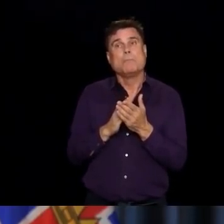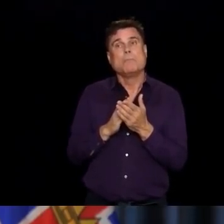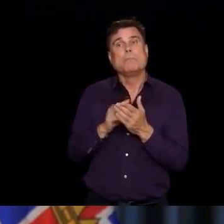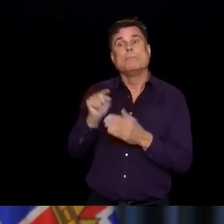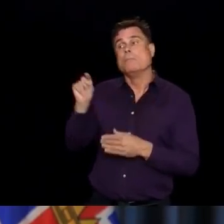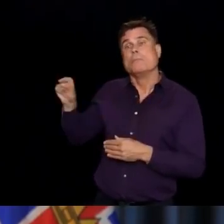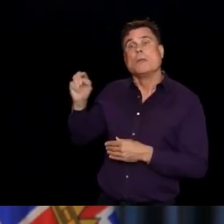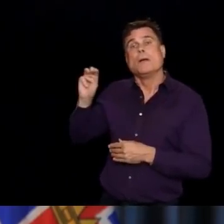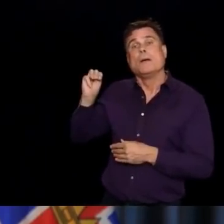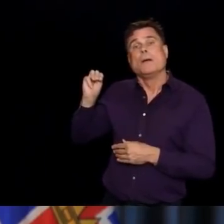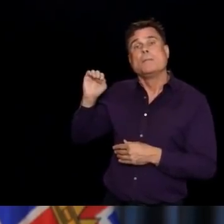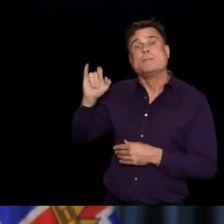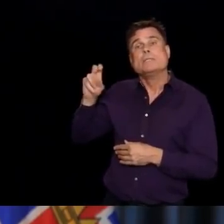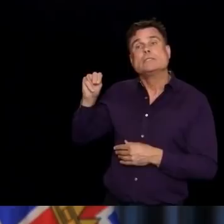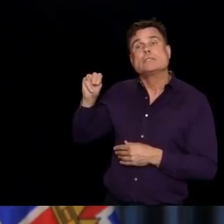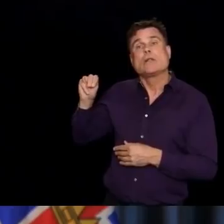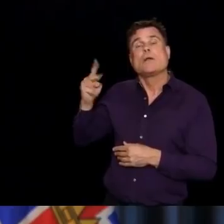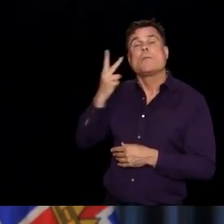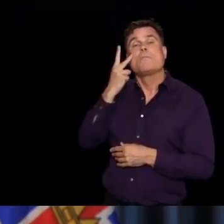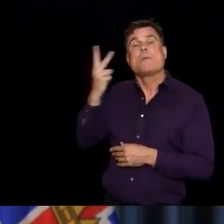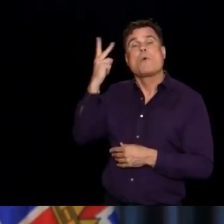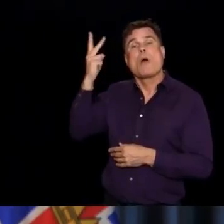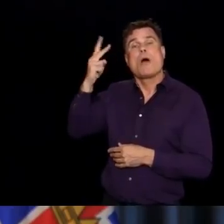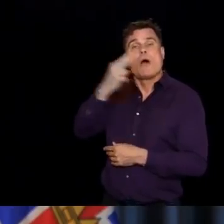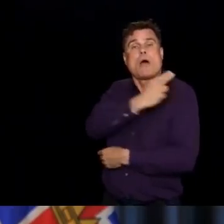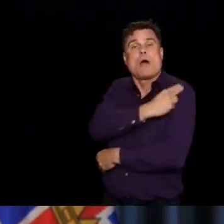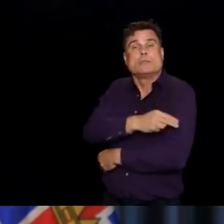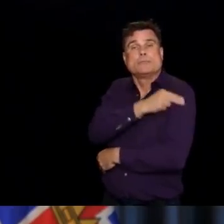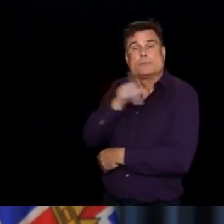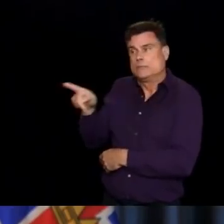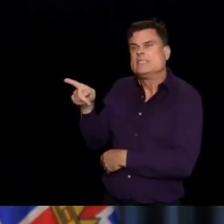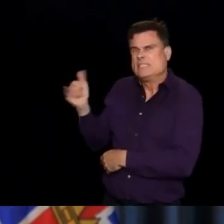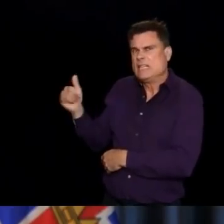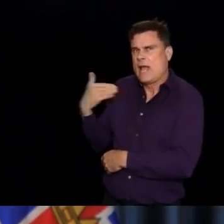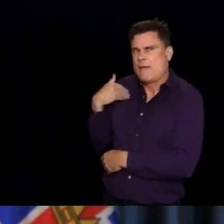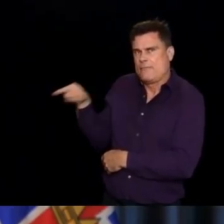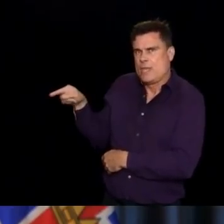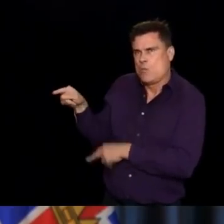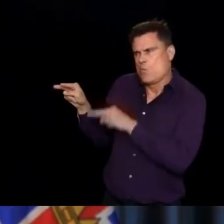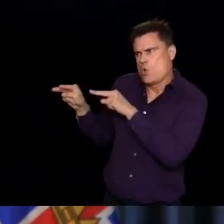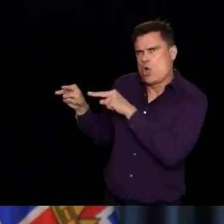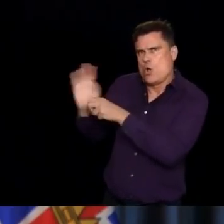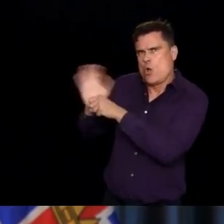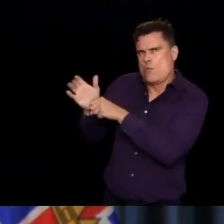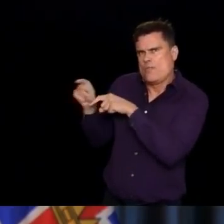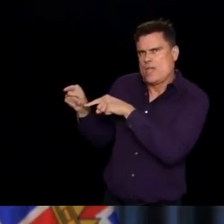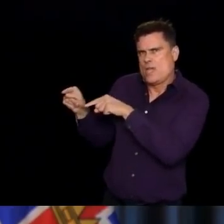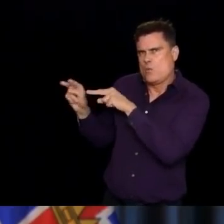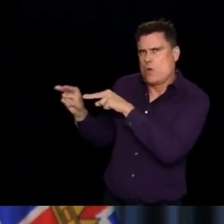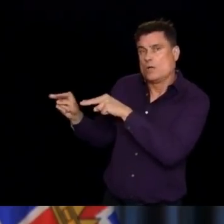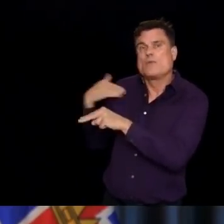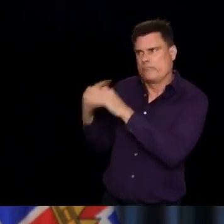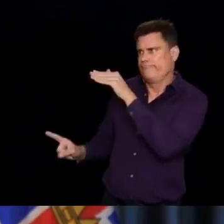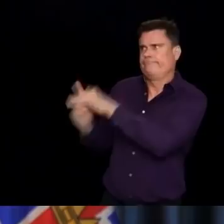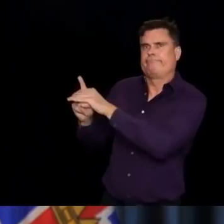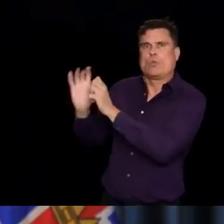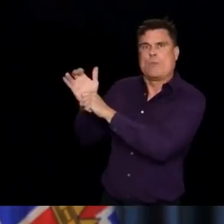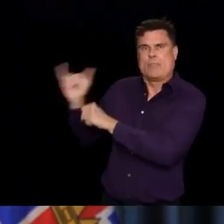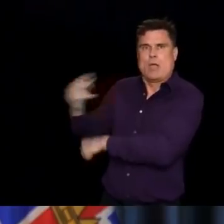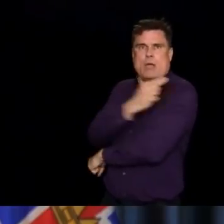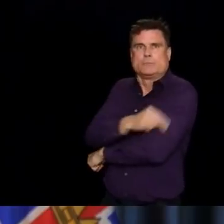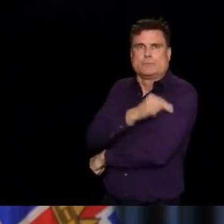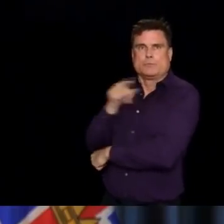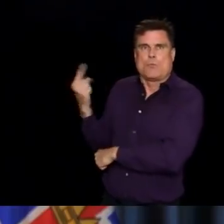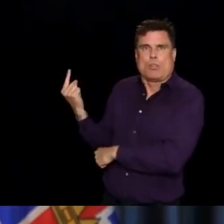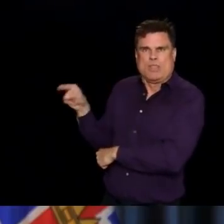Obviously, we are, those are being monitored very carefully. And I think on the question of long-term care, and I